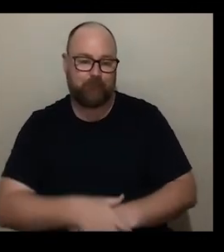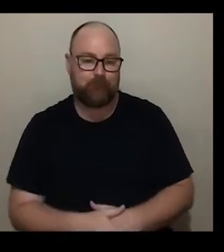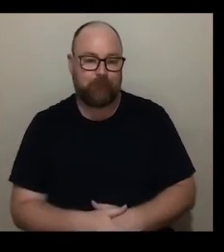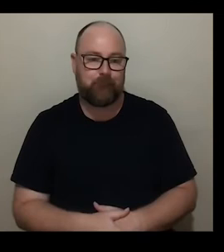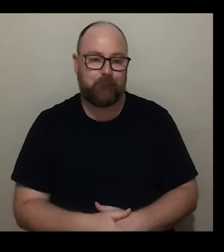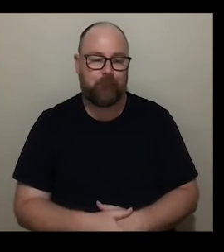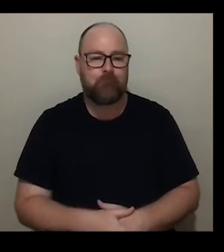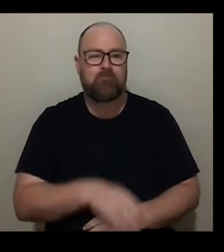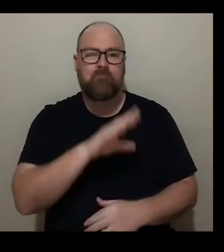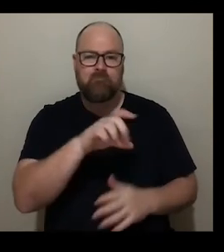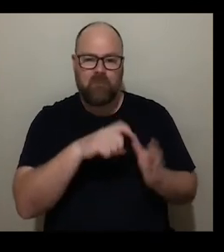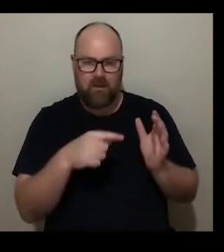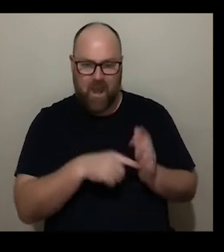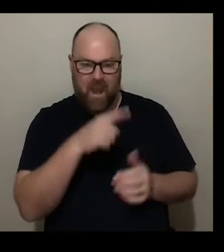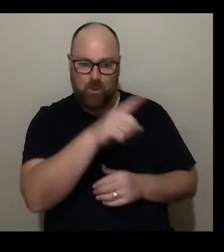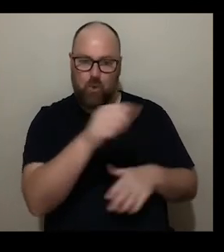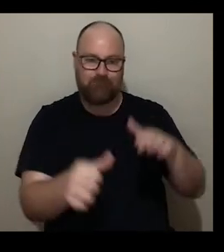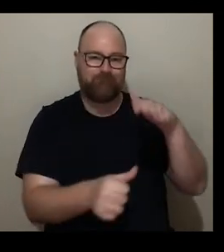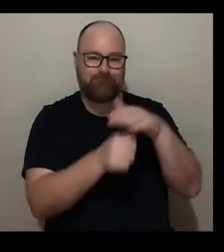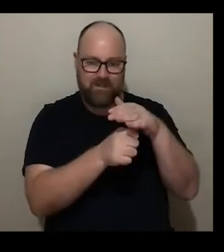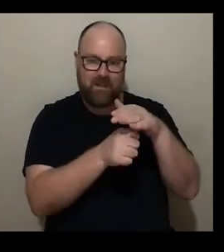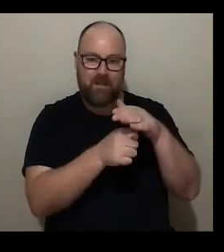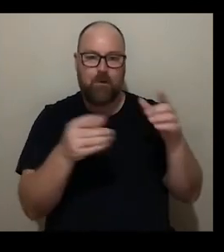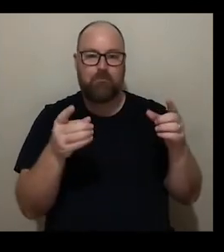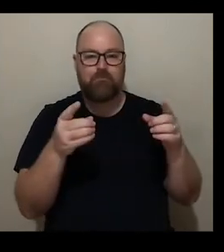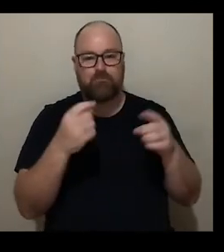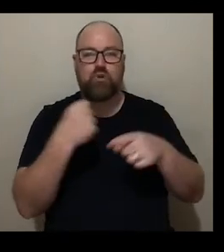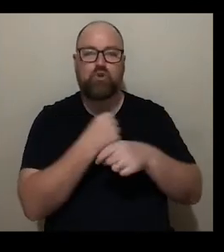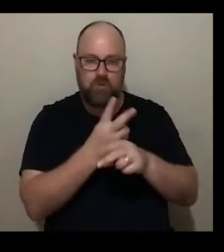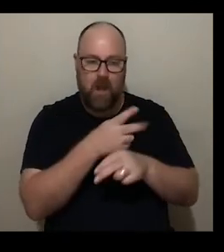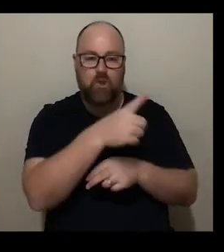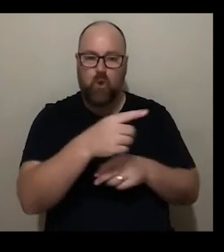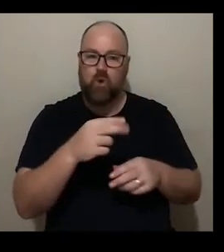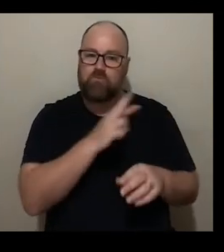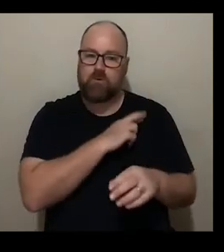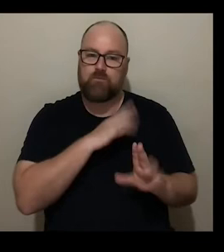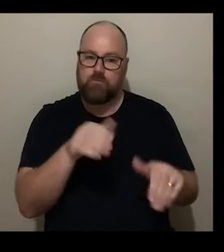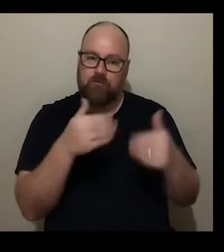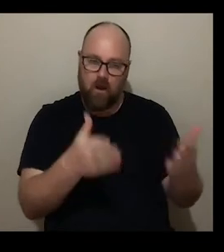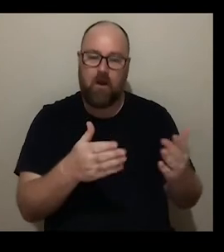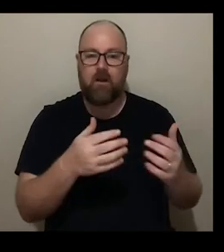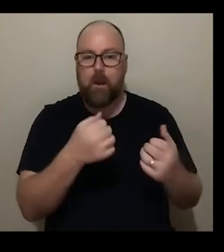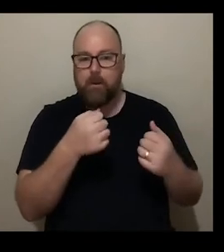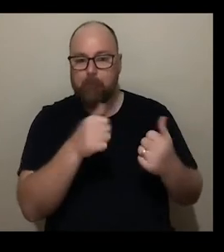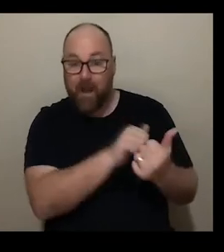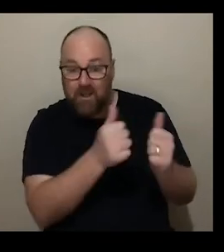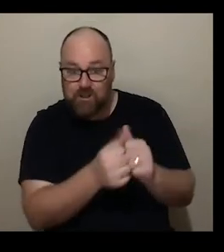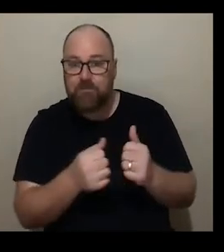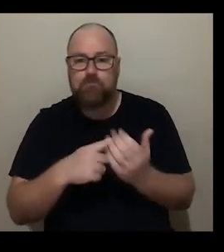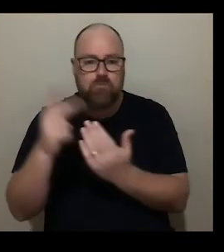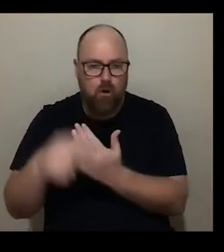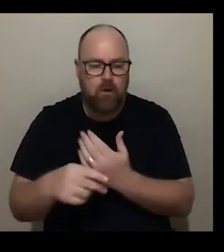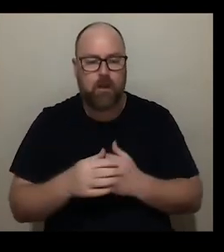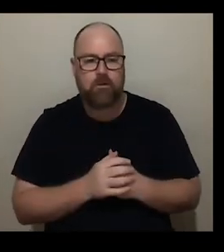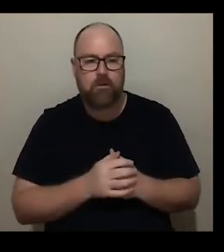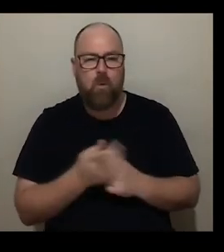as senior producer you are responsible for the delivery of programs projects and strategic partnerships can you talk about what you